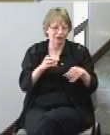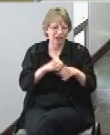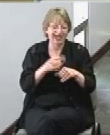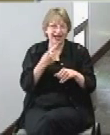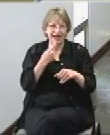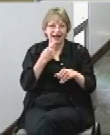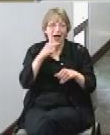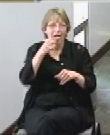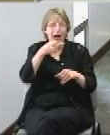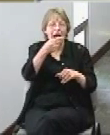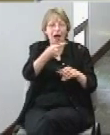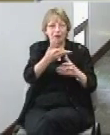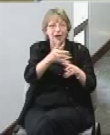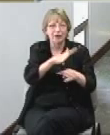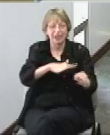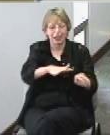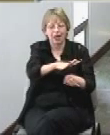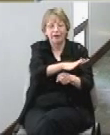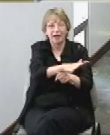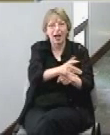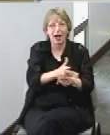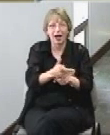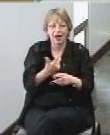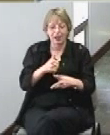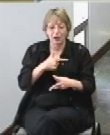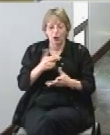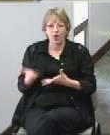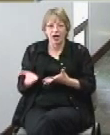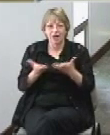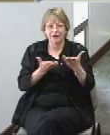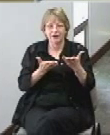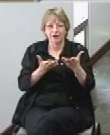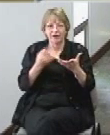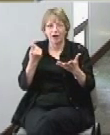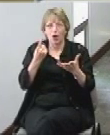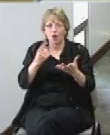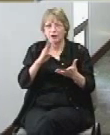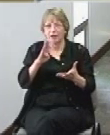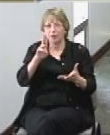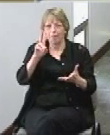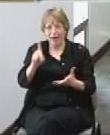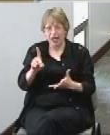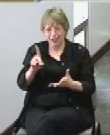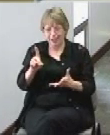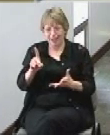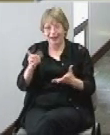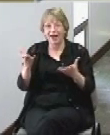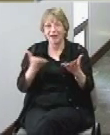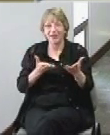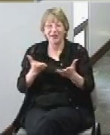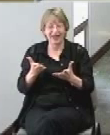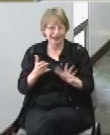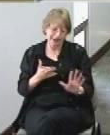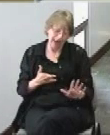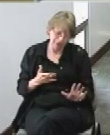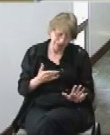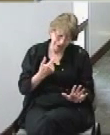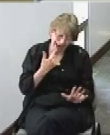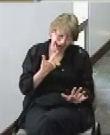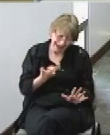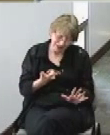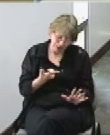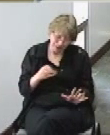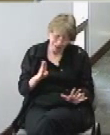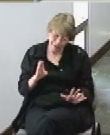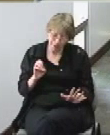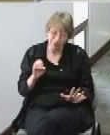area we are serving exclusively Budweiser products I mentioned to Bob